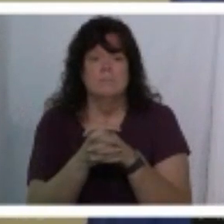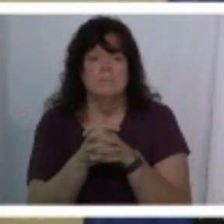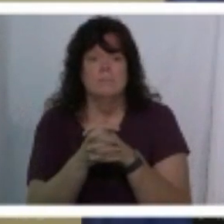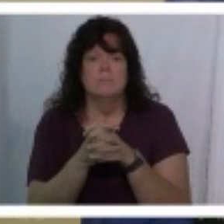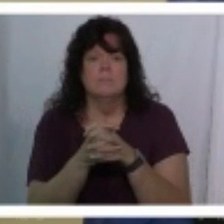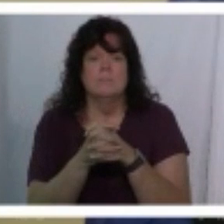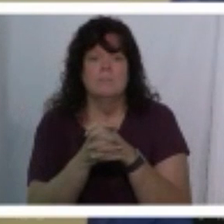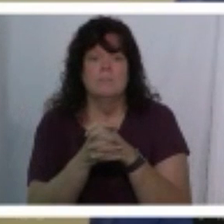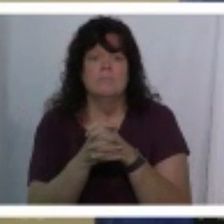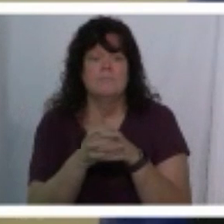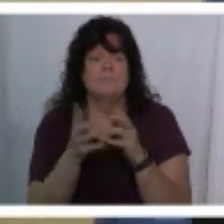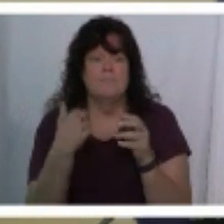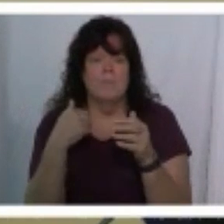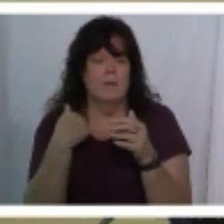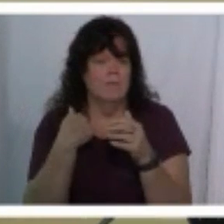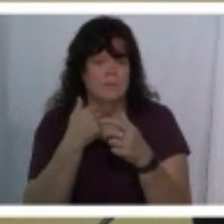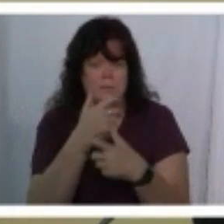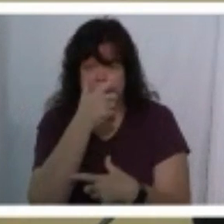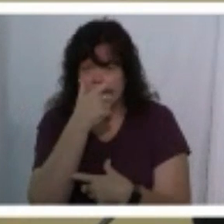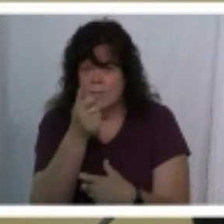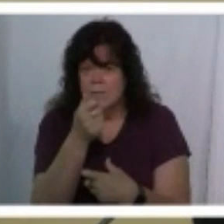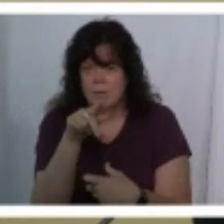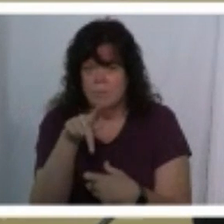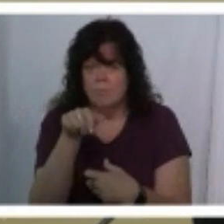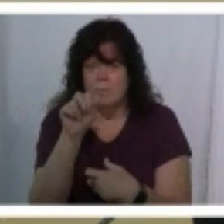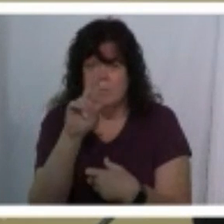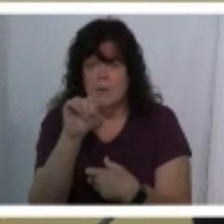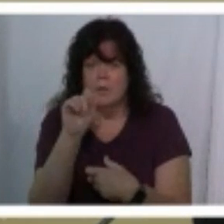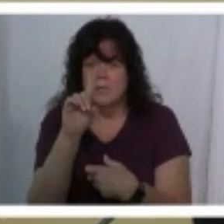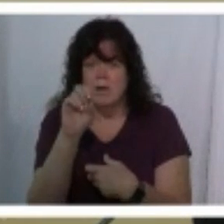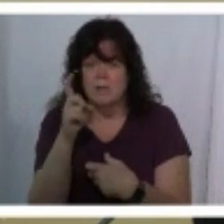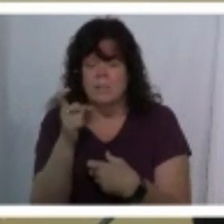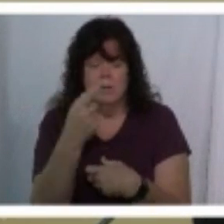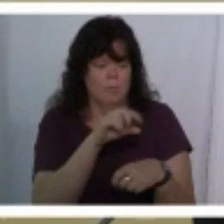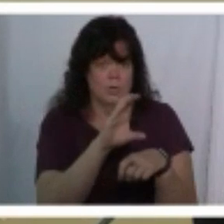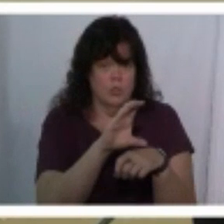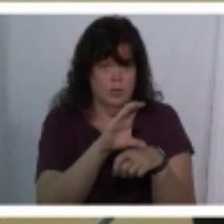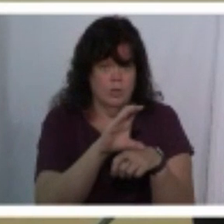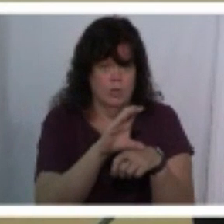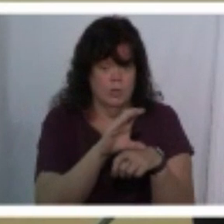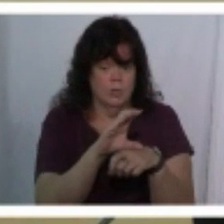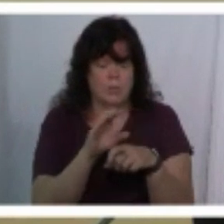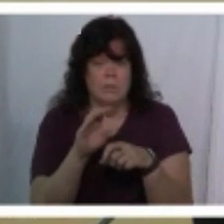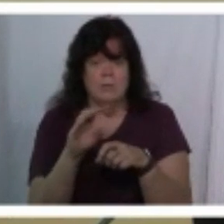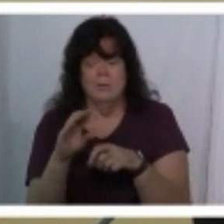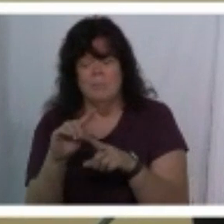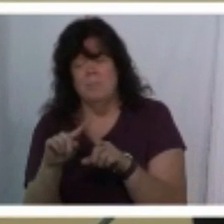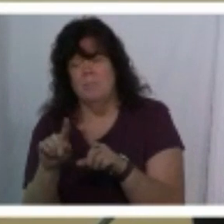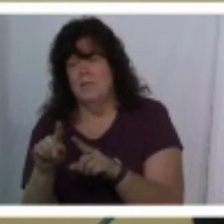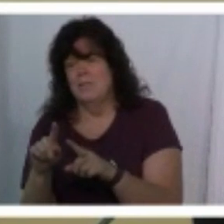we have this interesting paradox here being a church and not